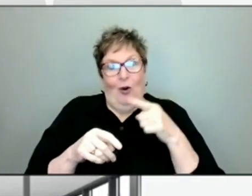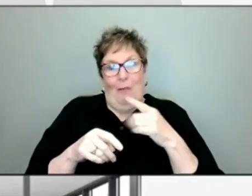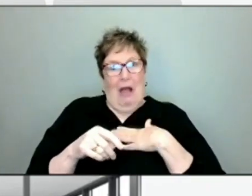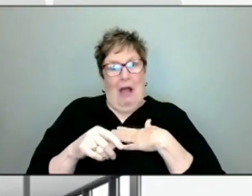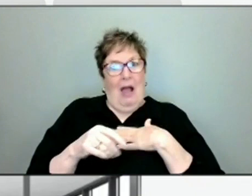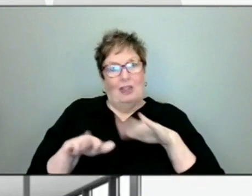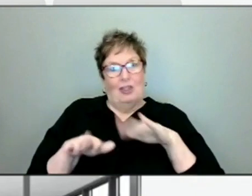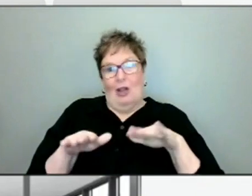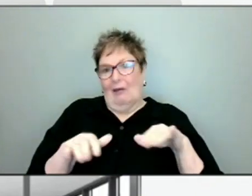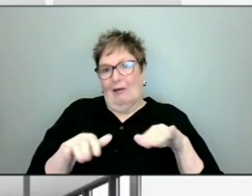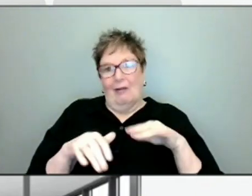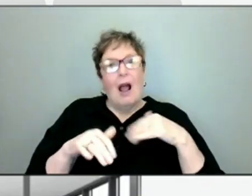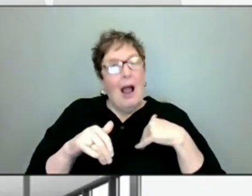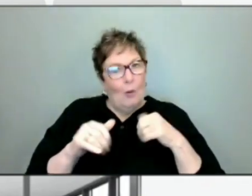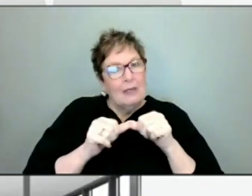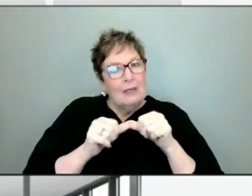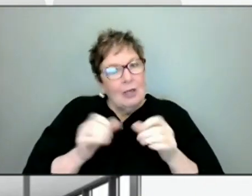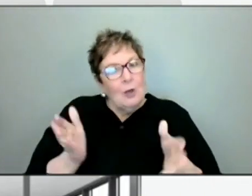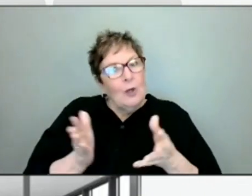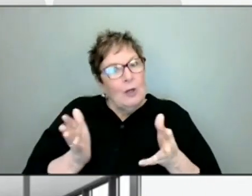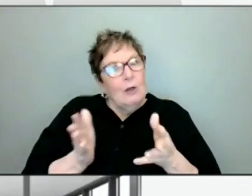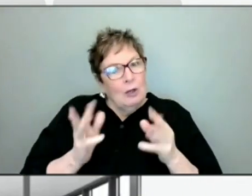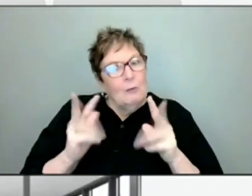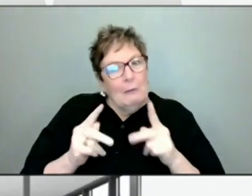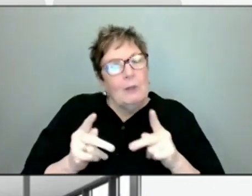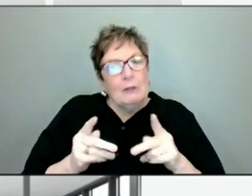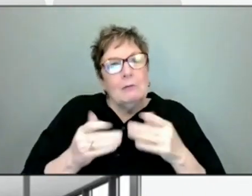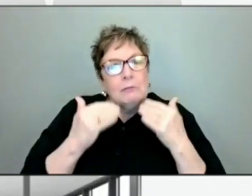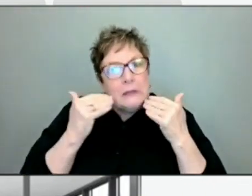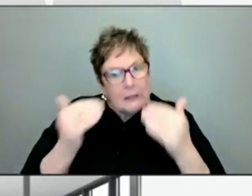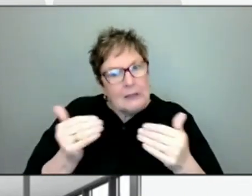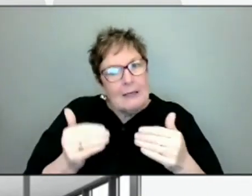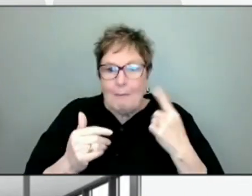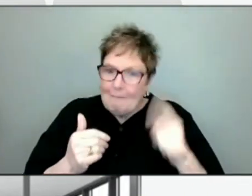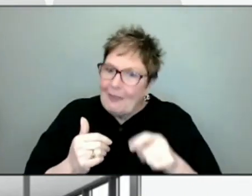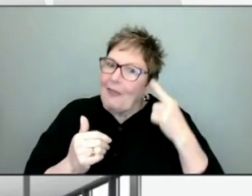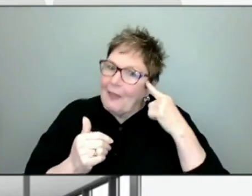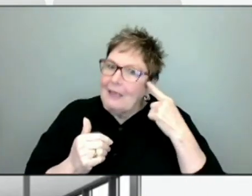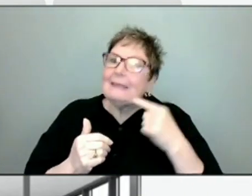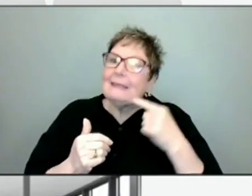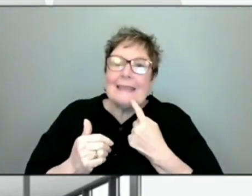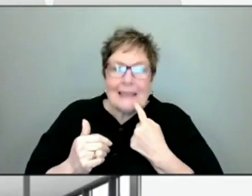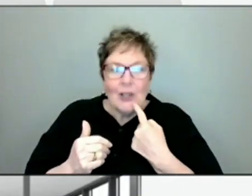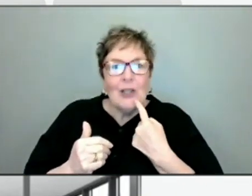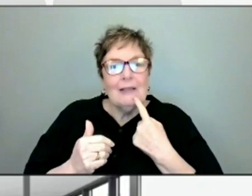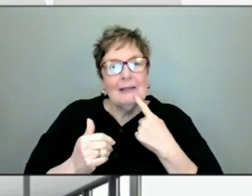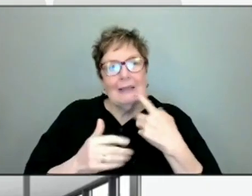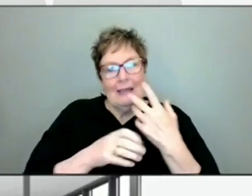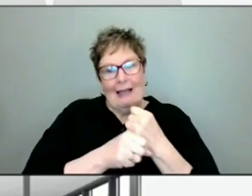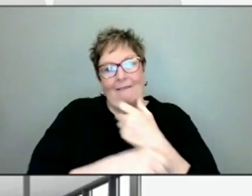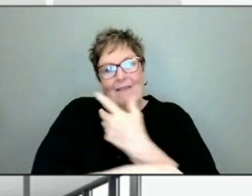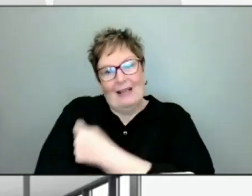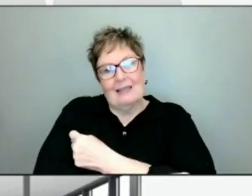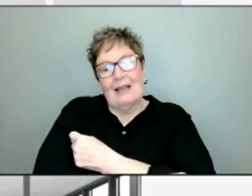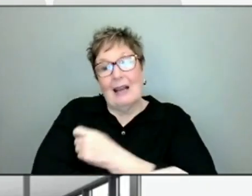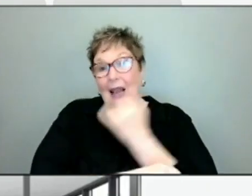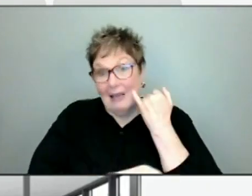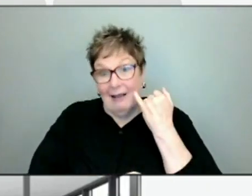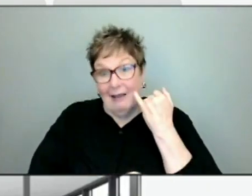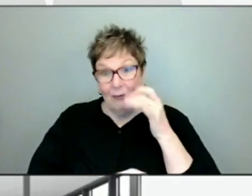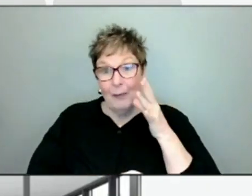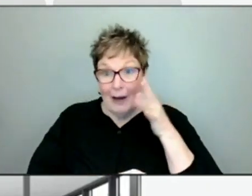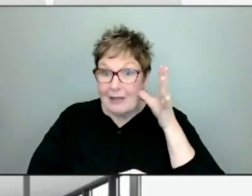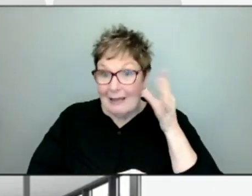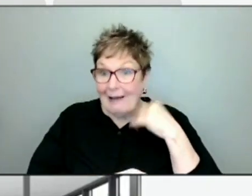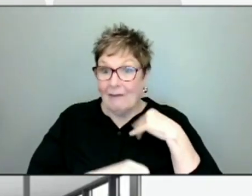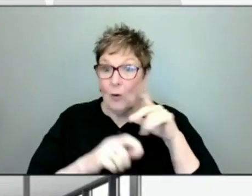continue to encourage people to think seriously about getting their children vaccinated. And if parents have questions,